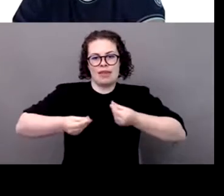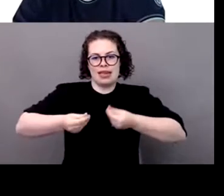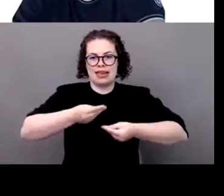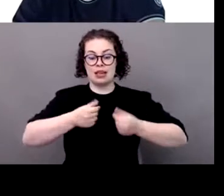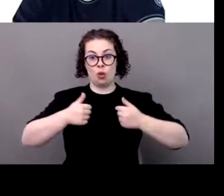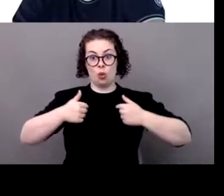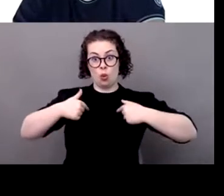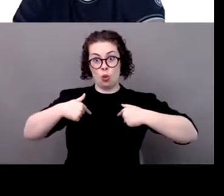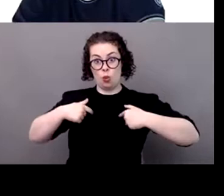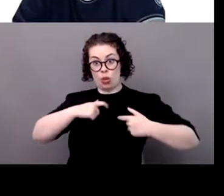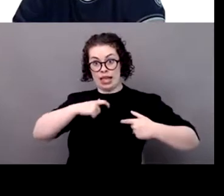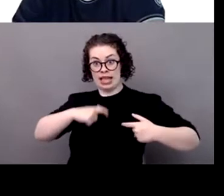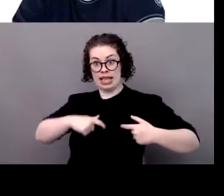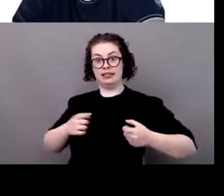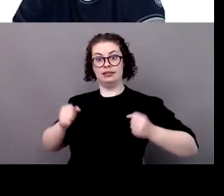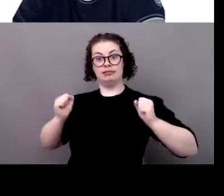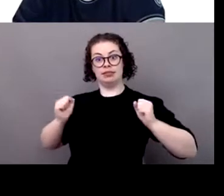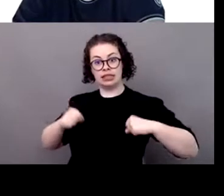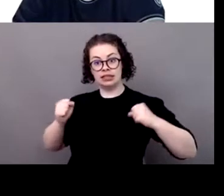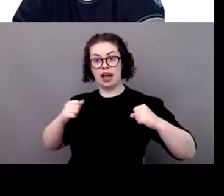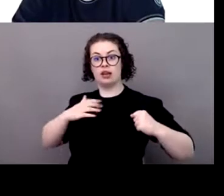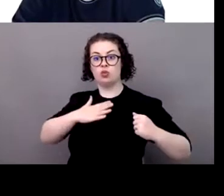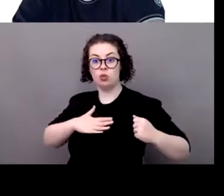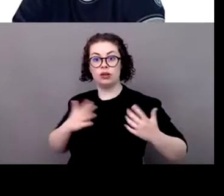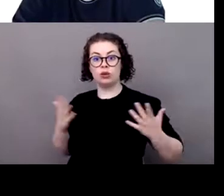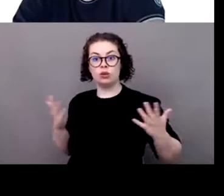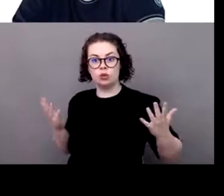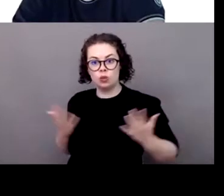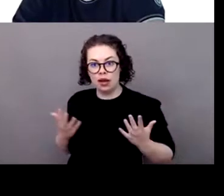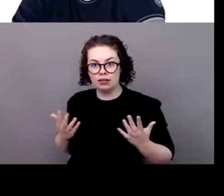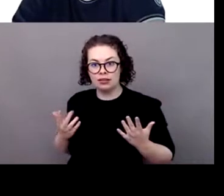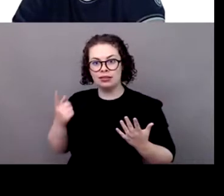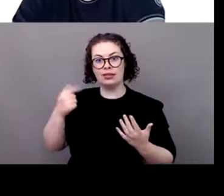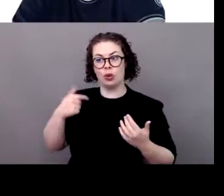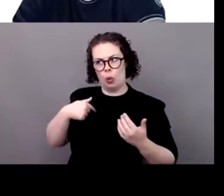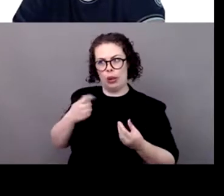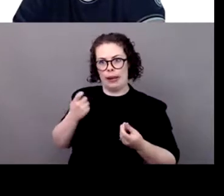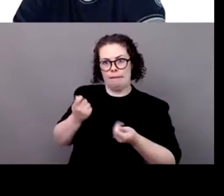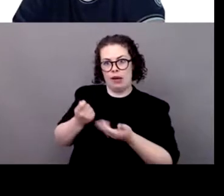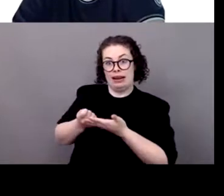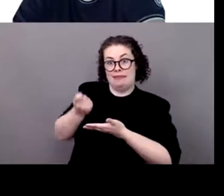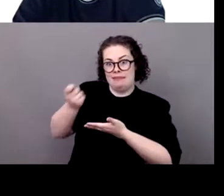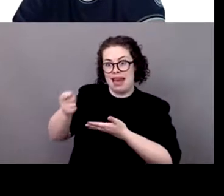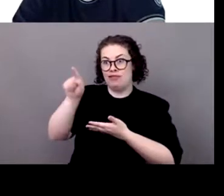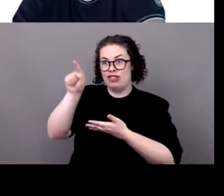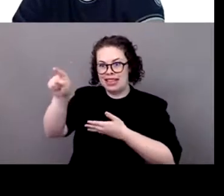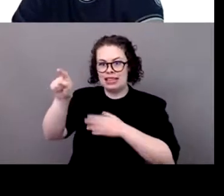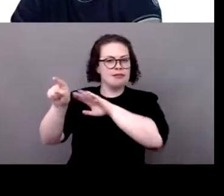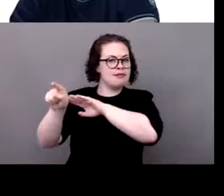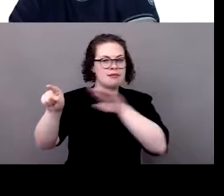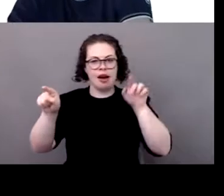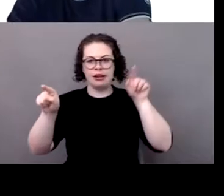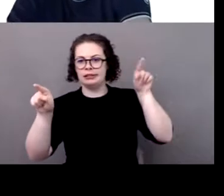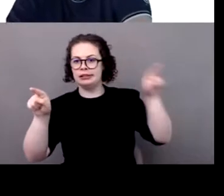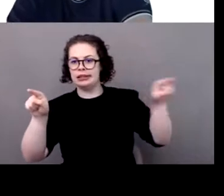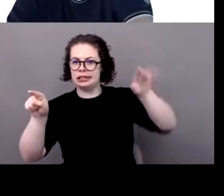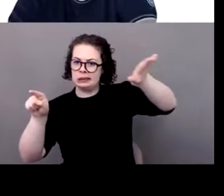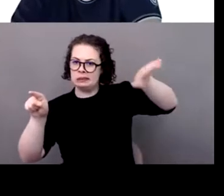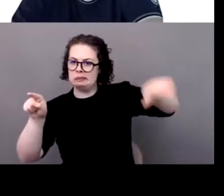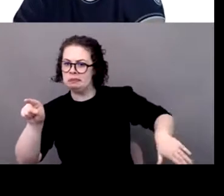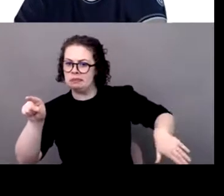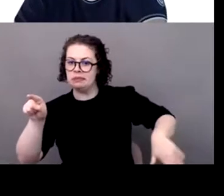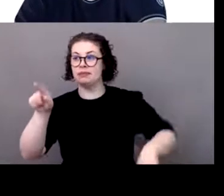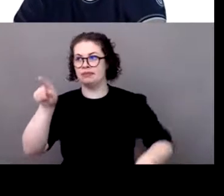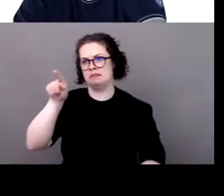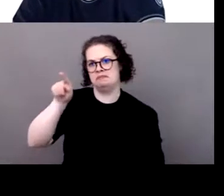that in our networks, we have this ability to deliver this sharing of a patient, but also the sharing of a common to